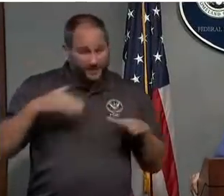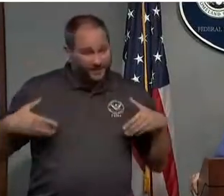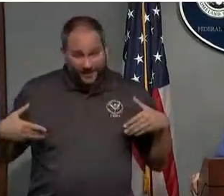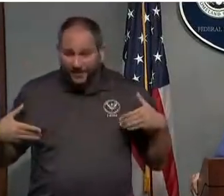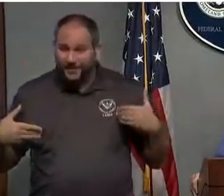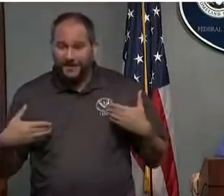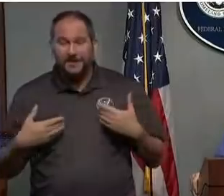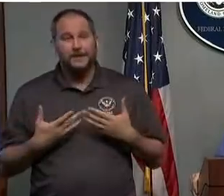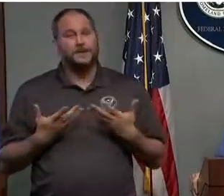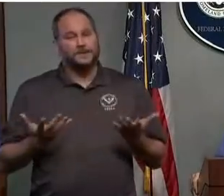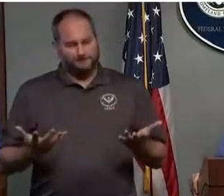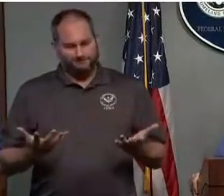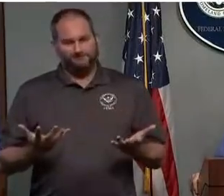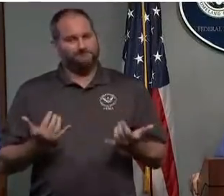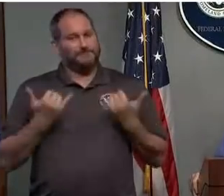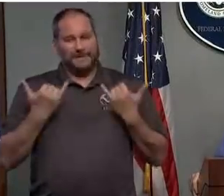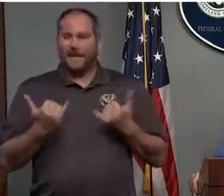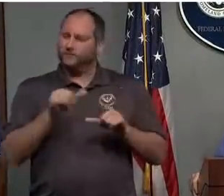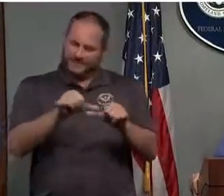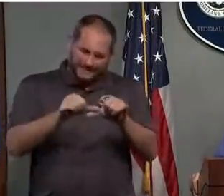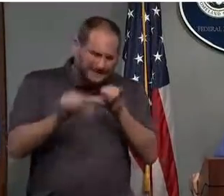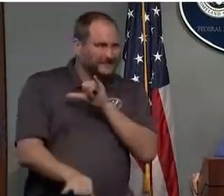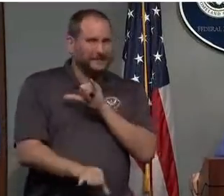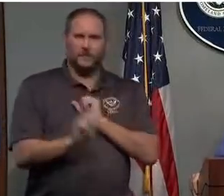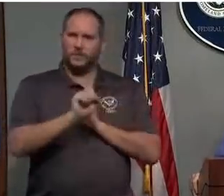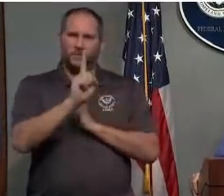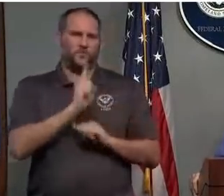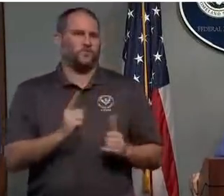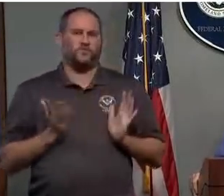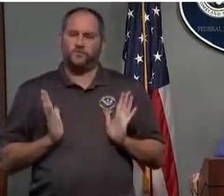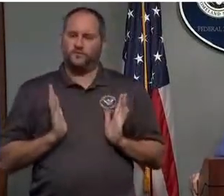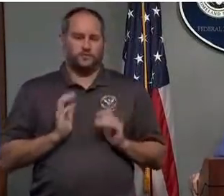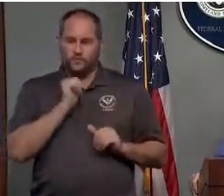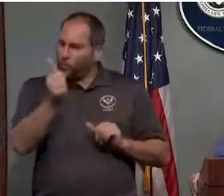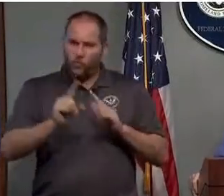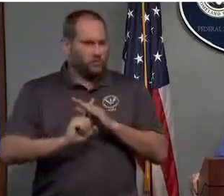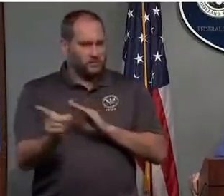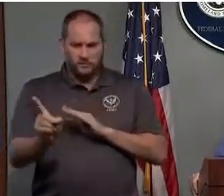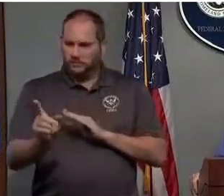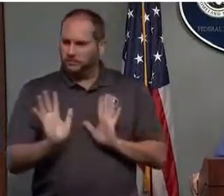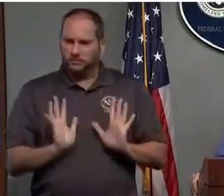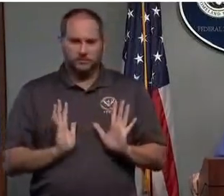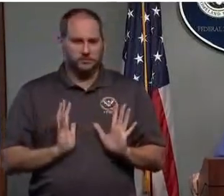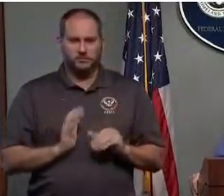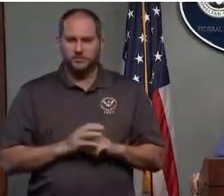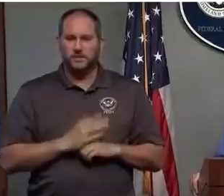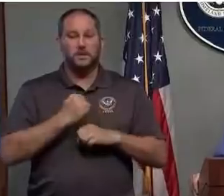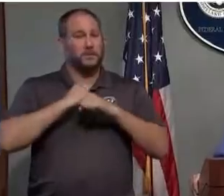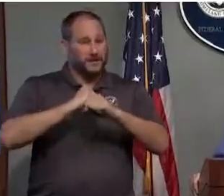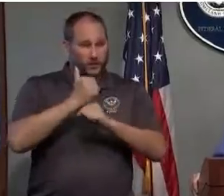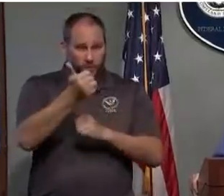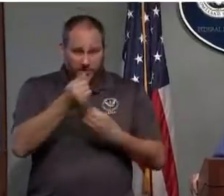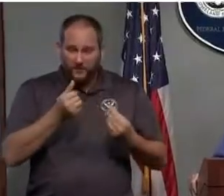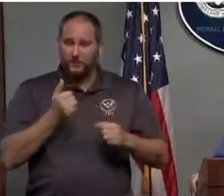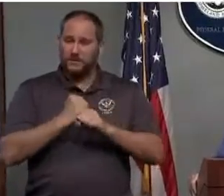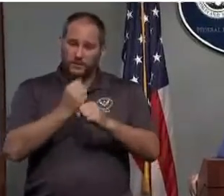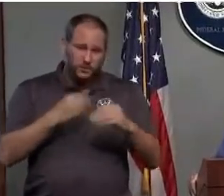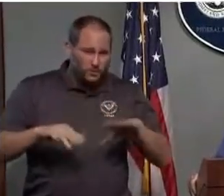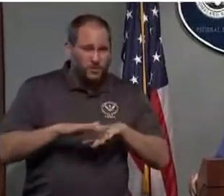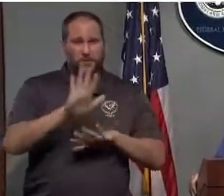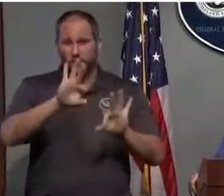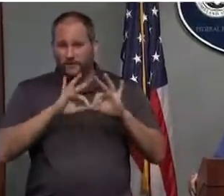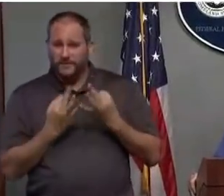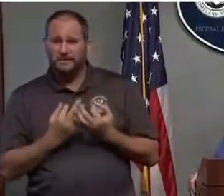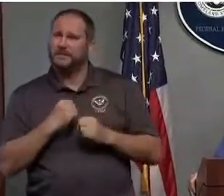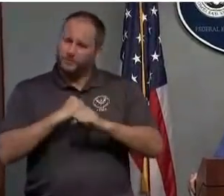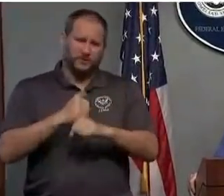time to stay where you are, do the best you can to protect yourself and property and your family. We are in